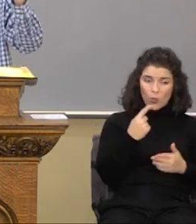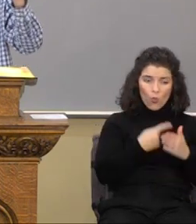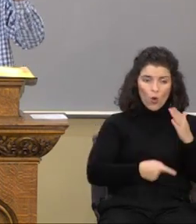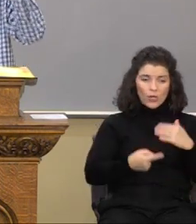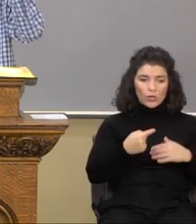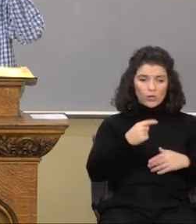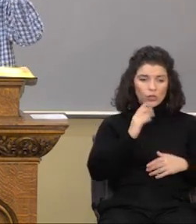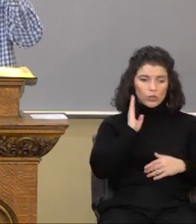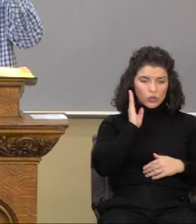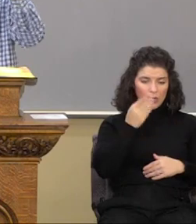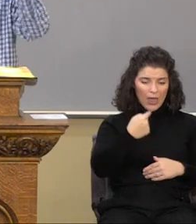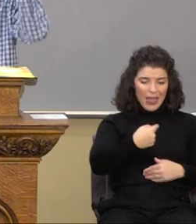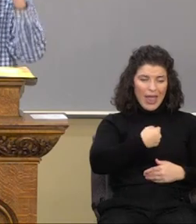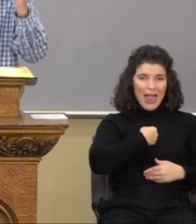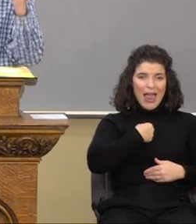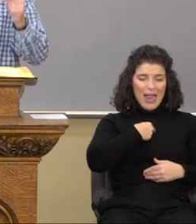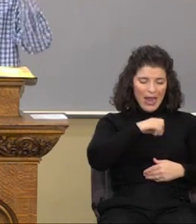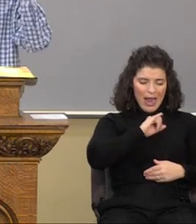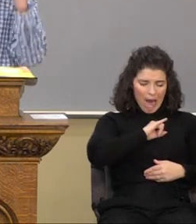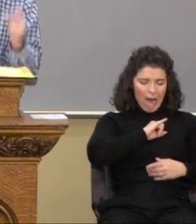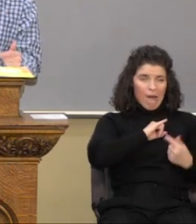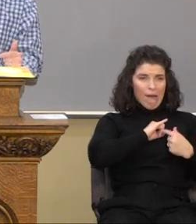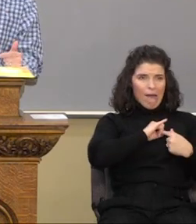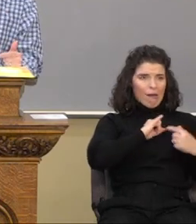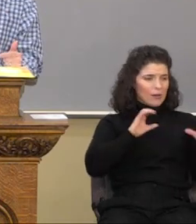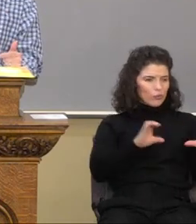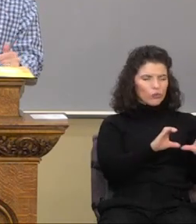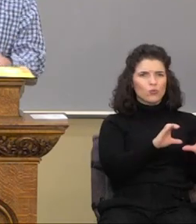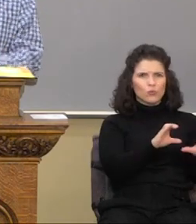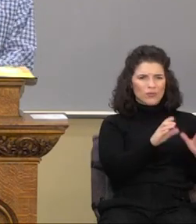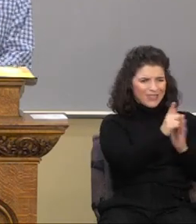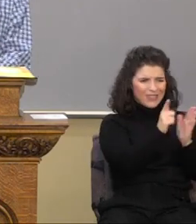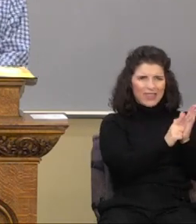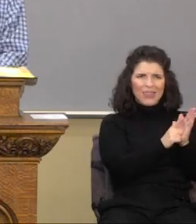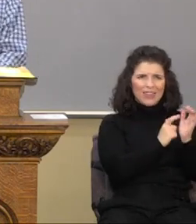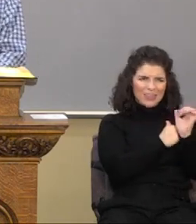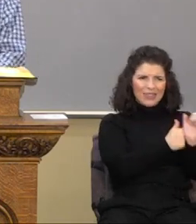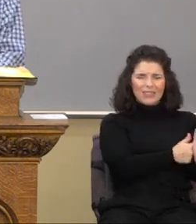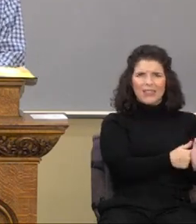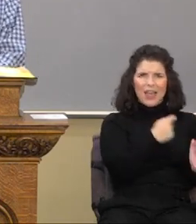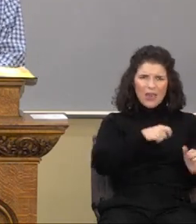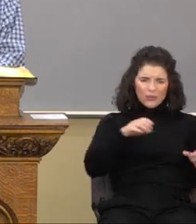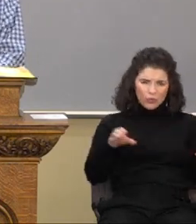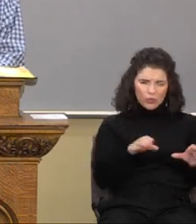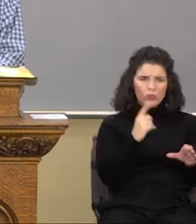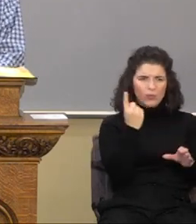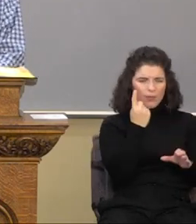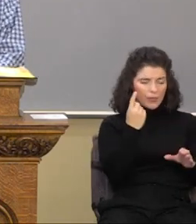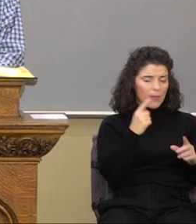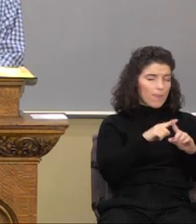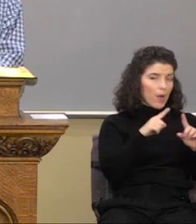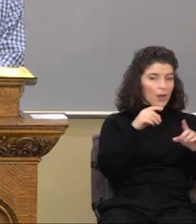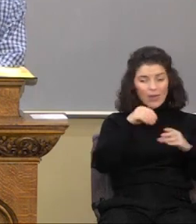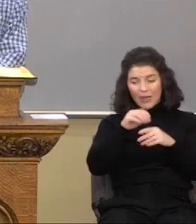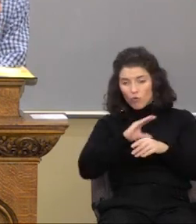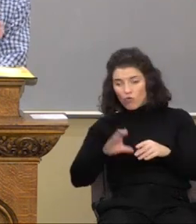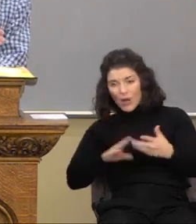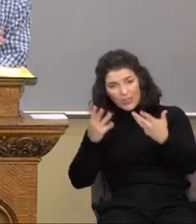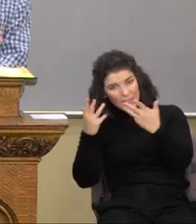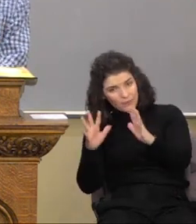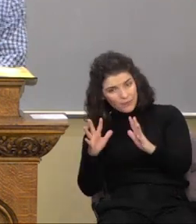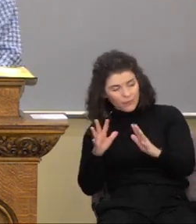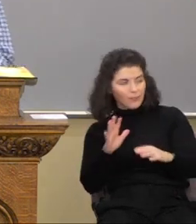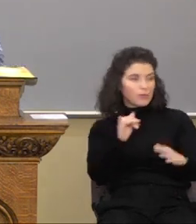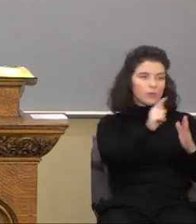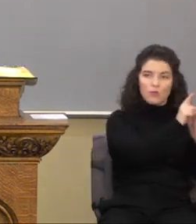The legalist thinks I have to do something in Christ. It's already done. That's the difference between the